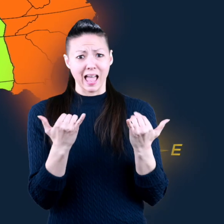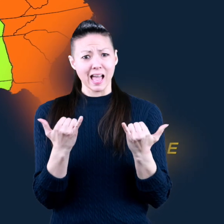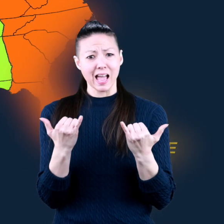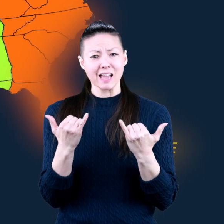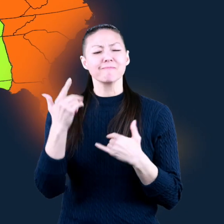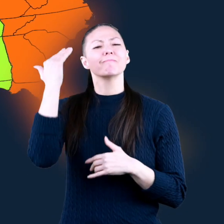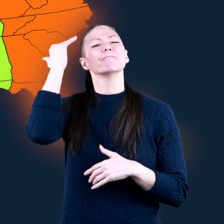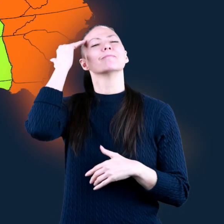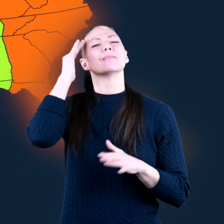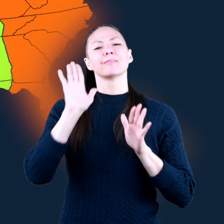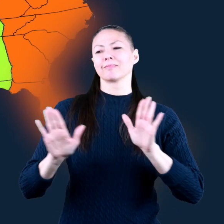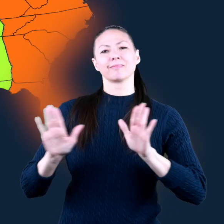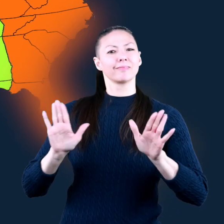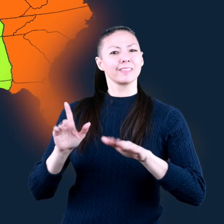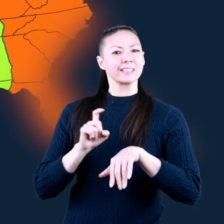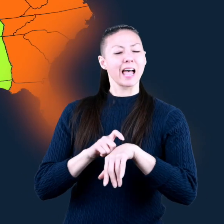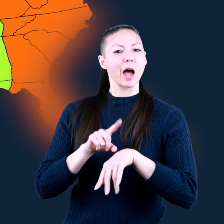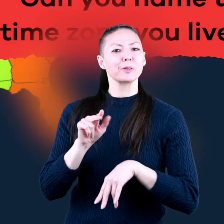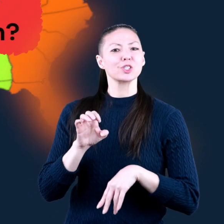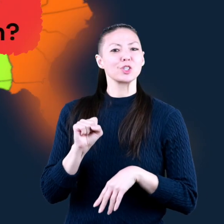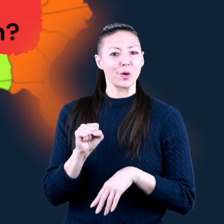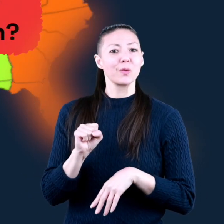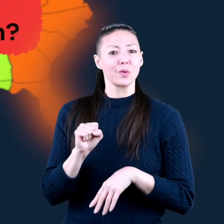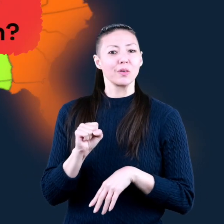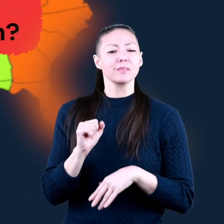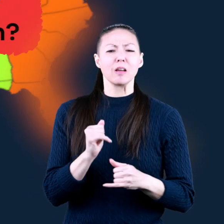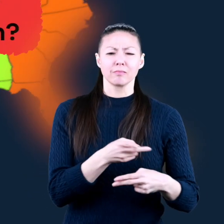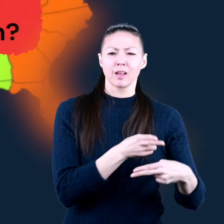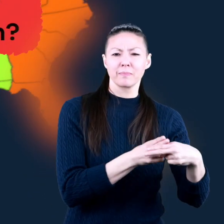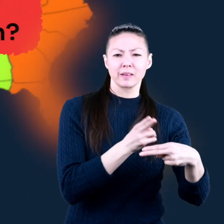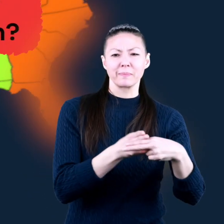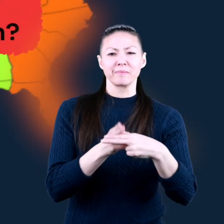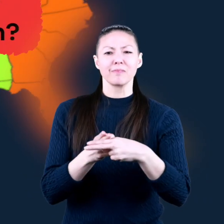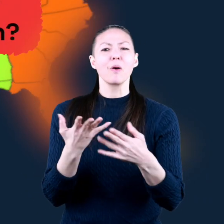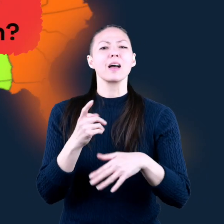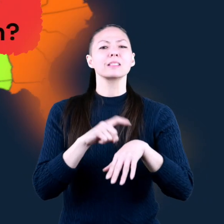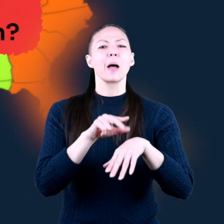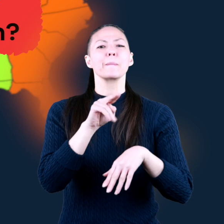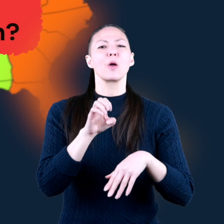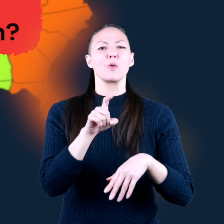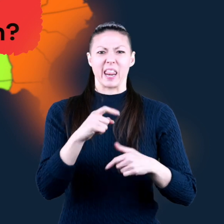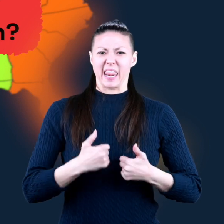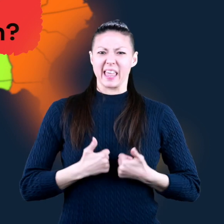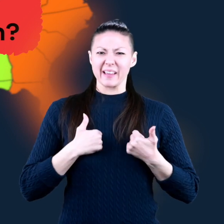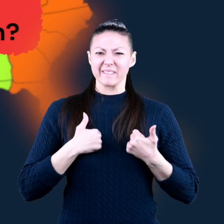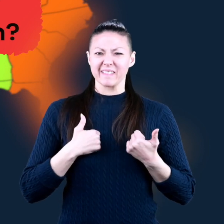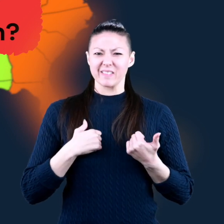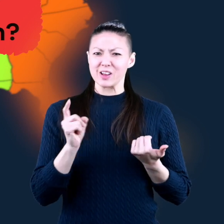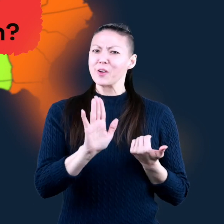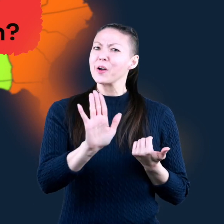Now that you know all about time zones, can you name which time zone you live in?